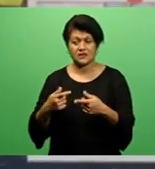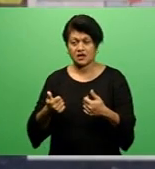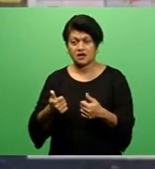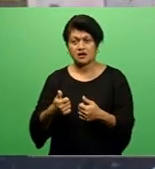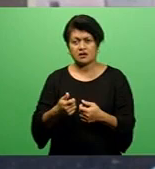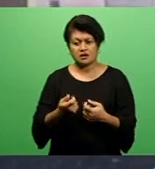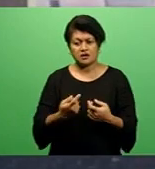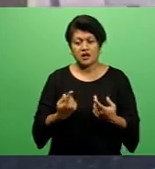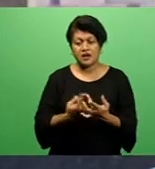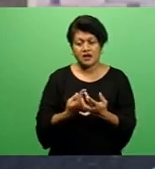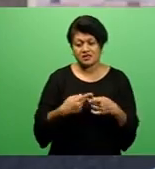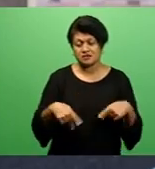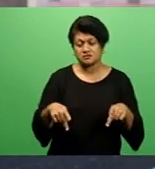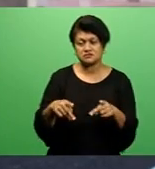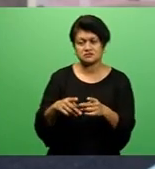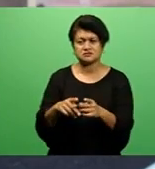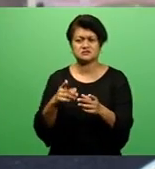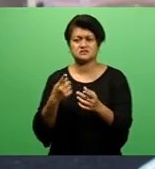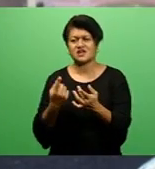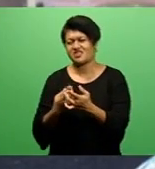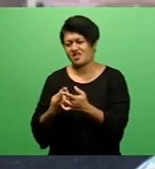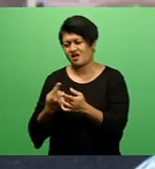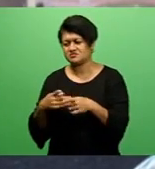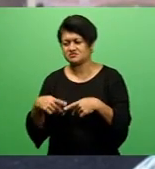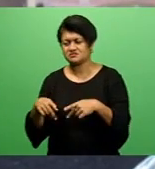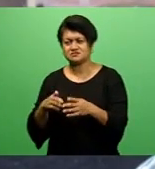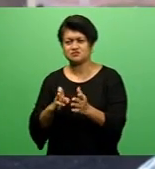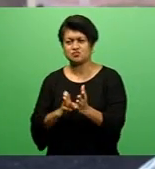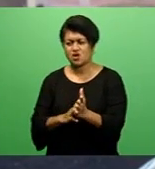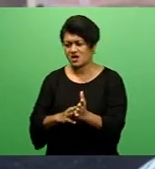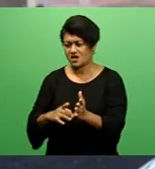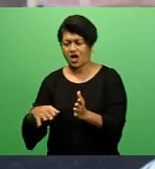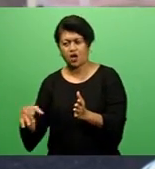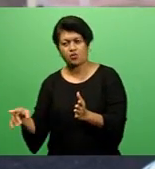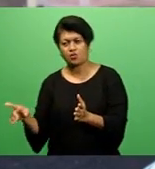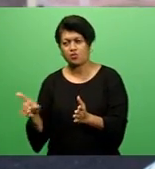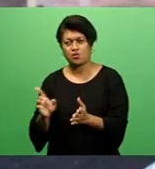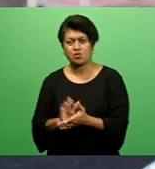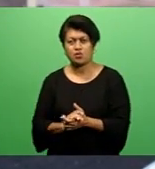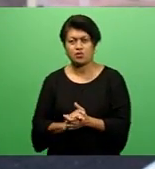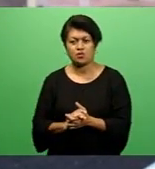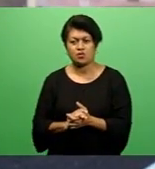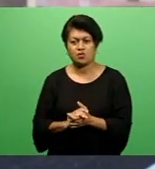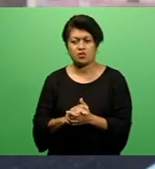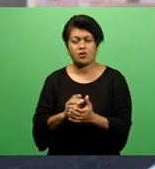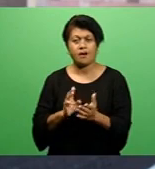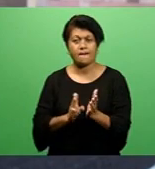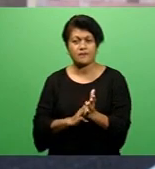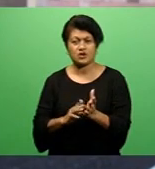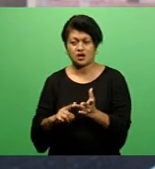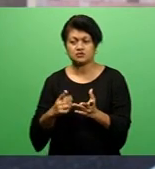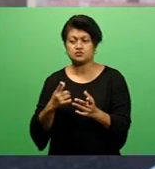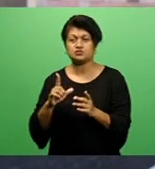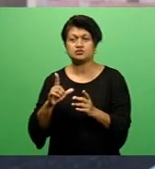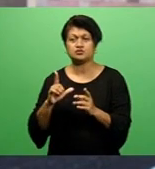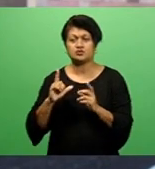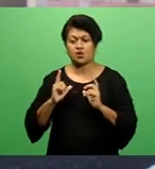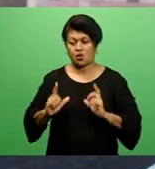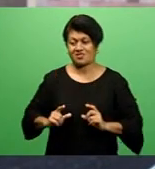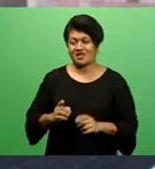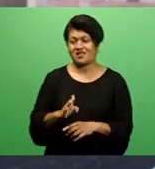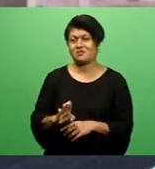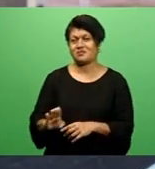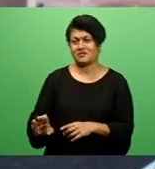to Monikau Road Junction and area 3 is from Monikau Junction to Laudala Bay Junction. And